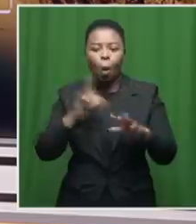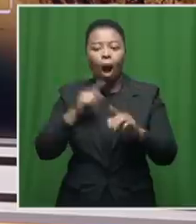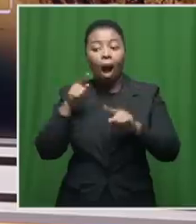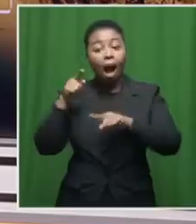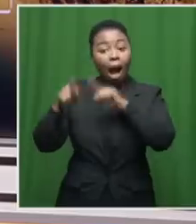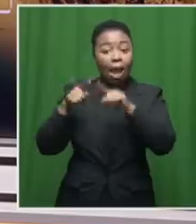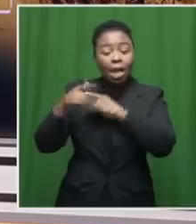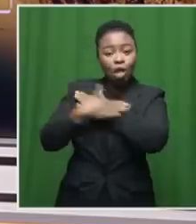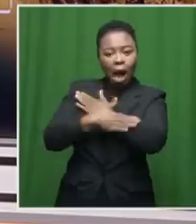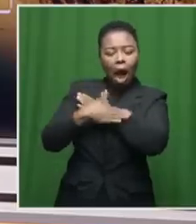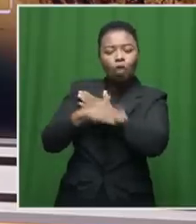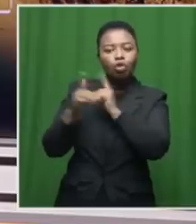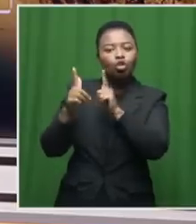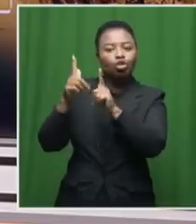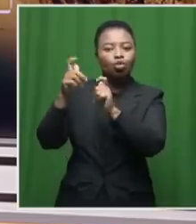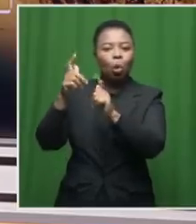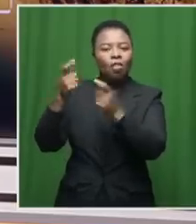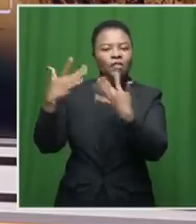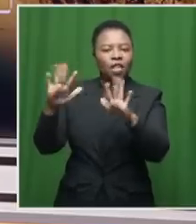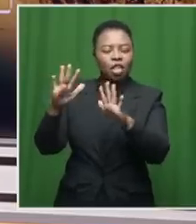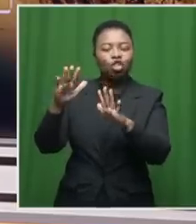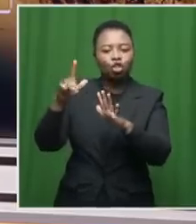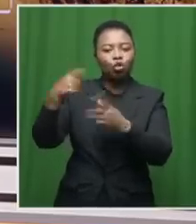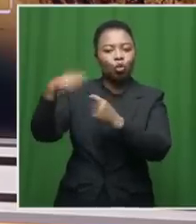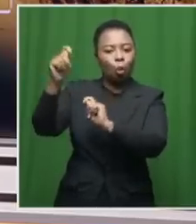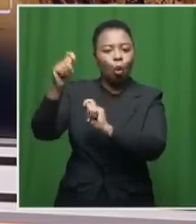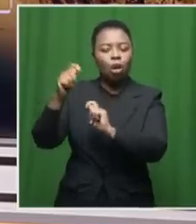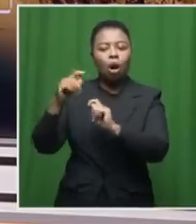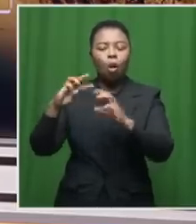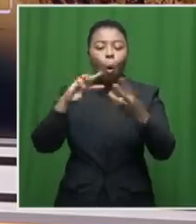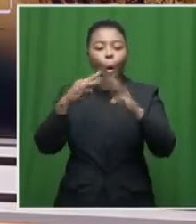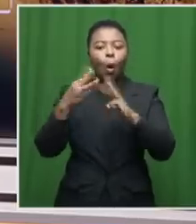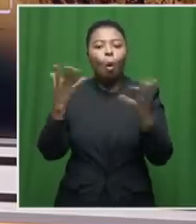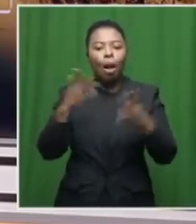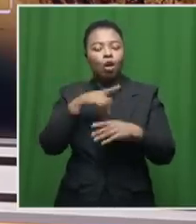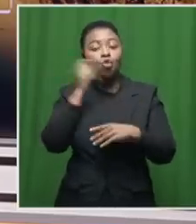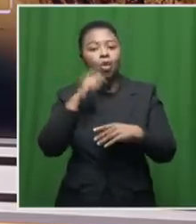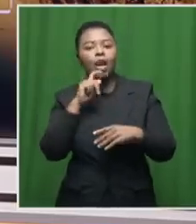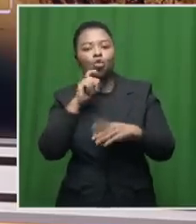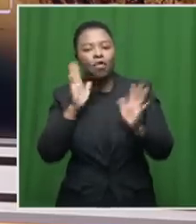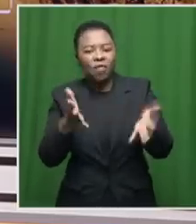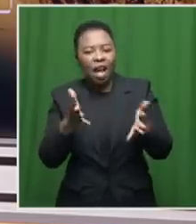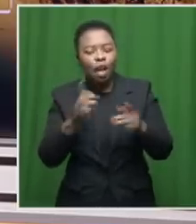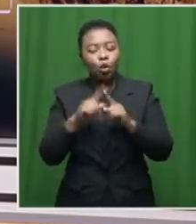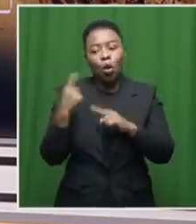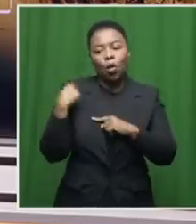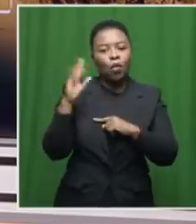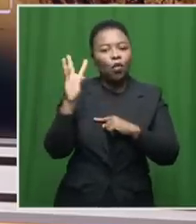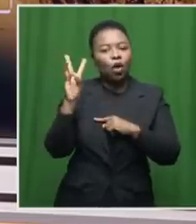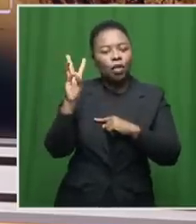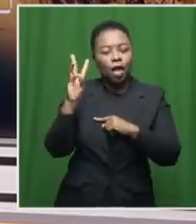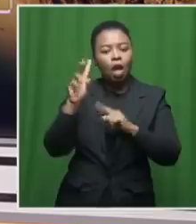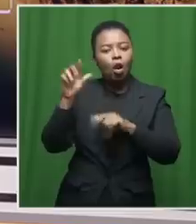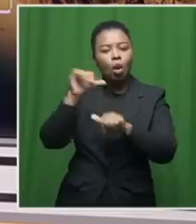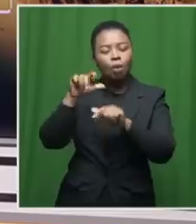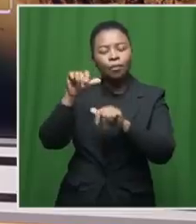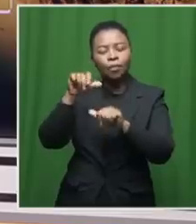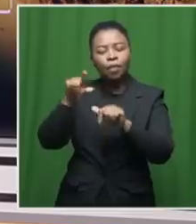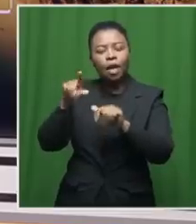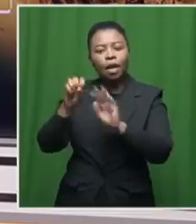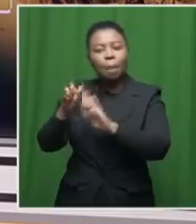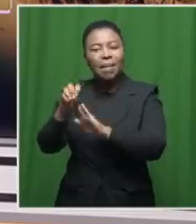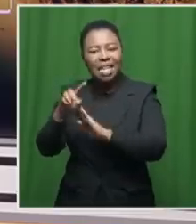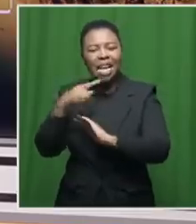that the country sold weapons to Russia to use in the war against Ukraine. On Thursday, Brigitte told local media that U.S. intelligence